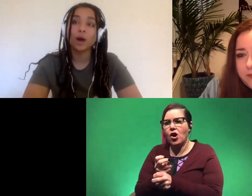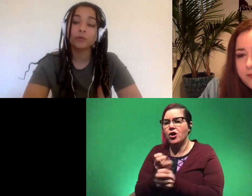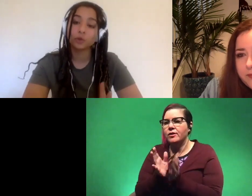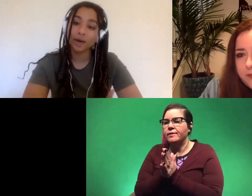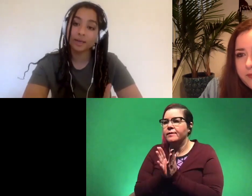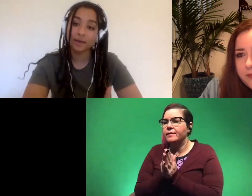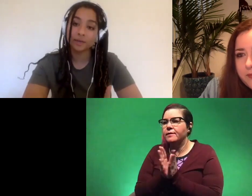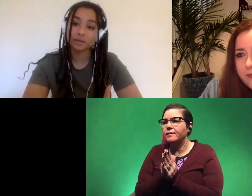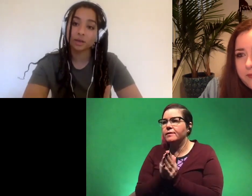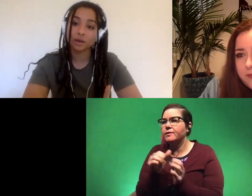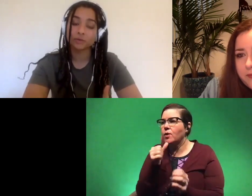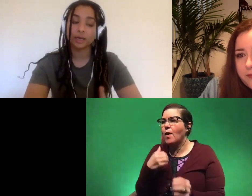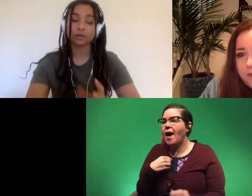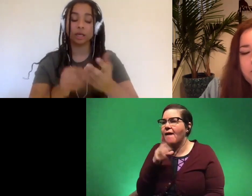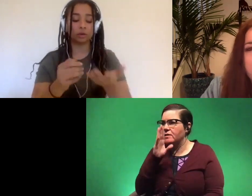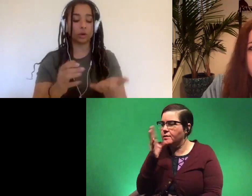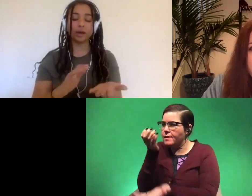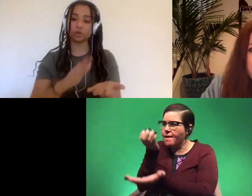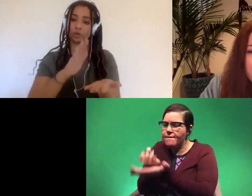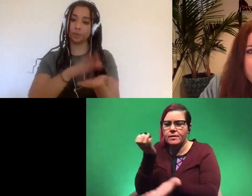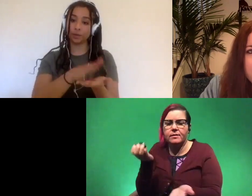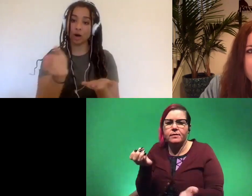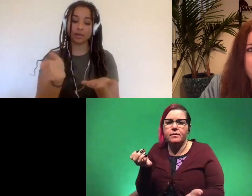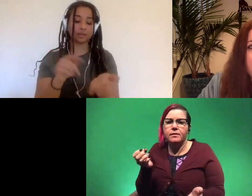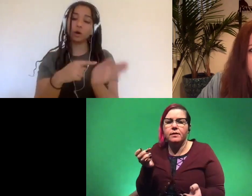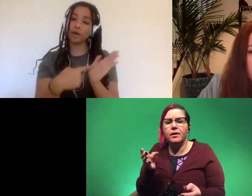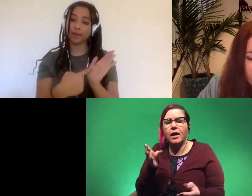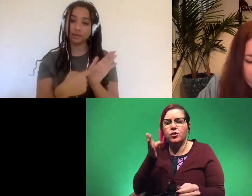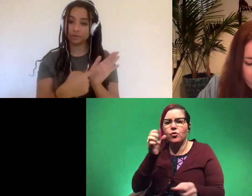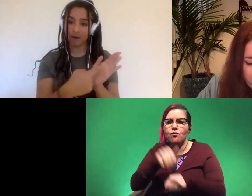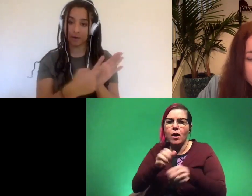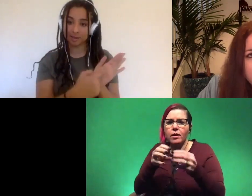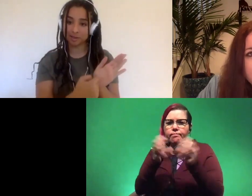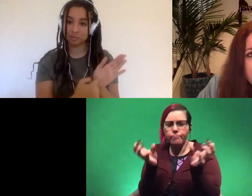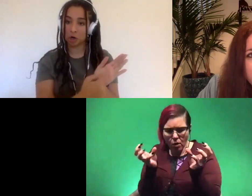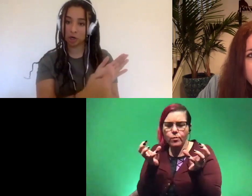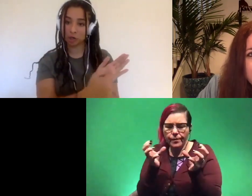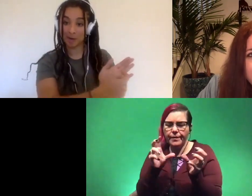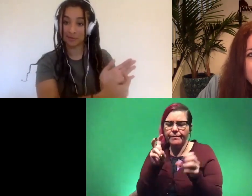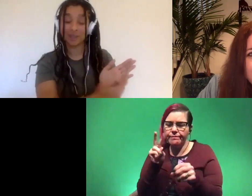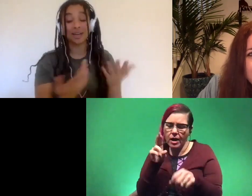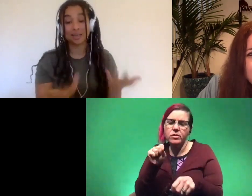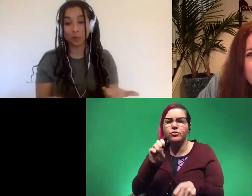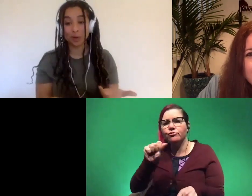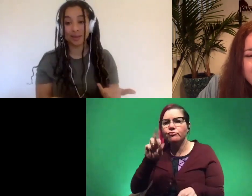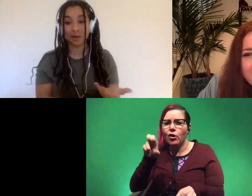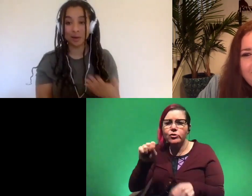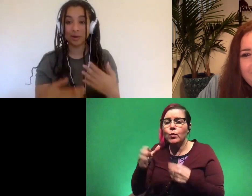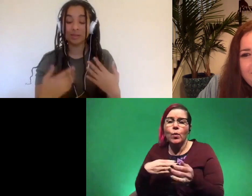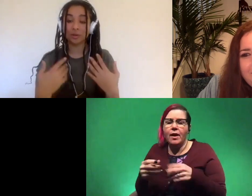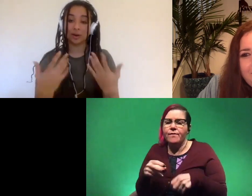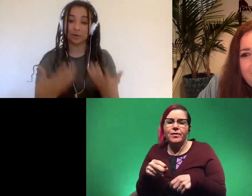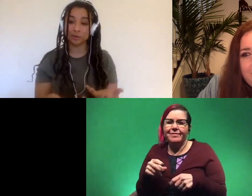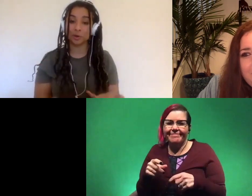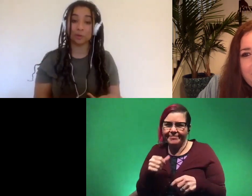we don't have direct evidence of like like you can't just split a rock and see oh yeah that's the virus stars whatever it doesn't work that